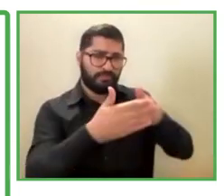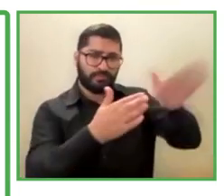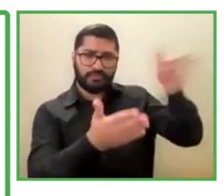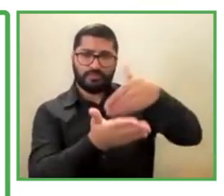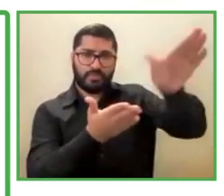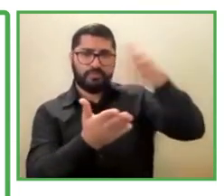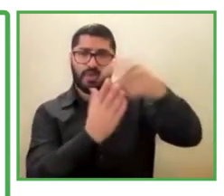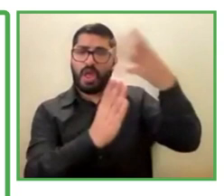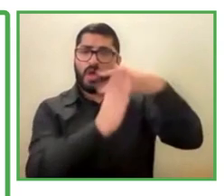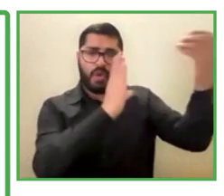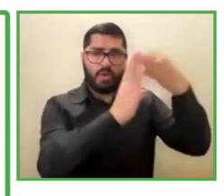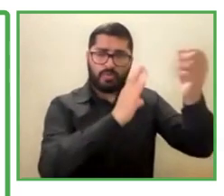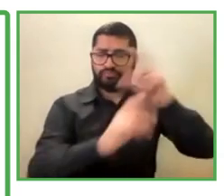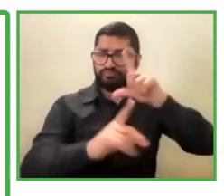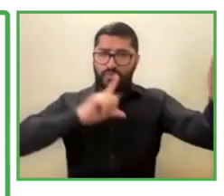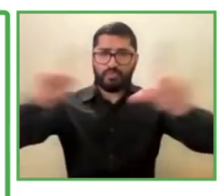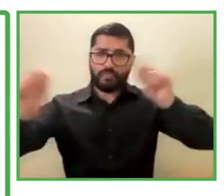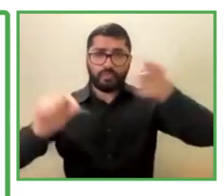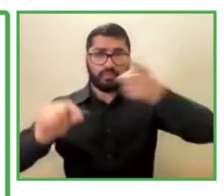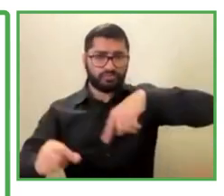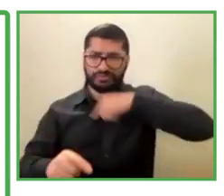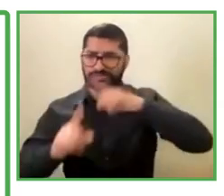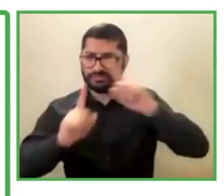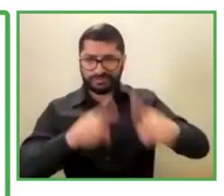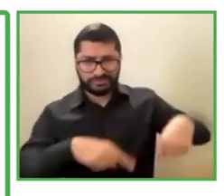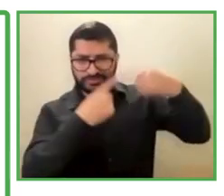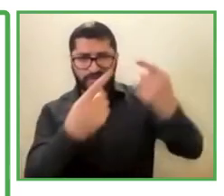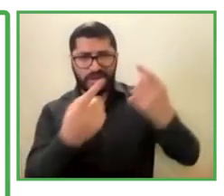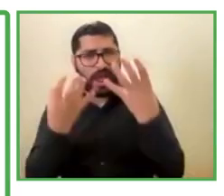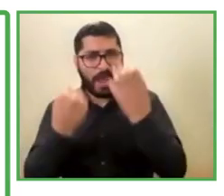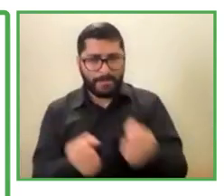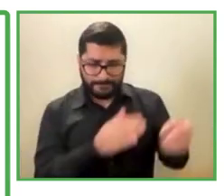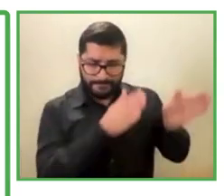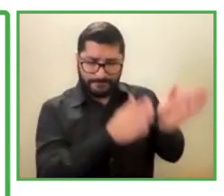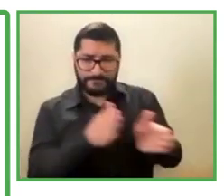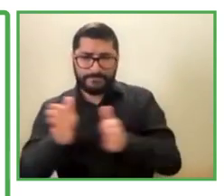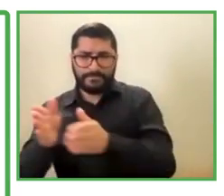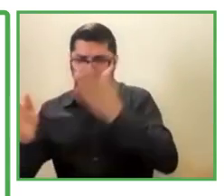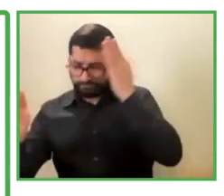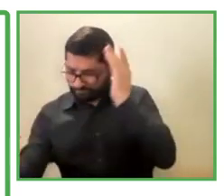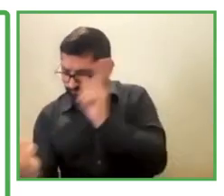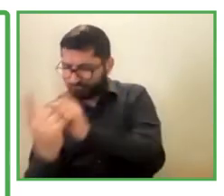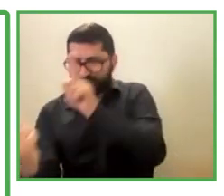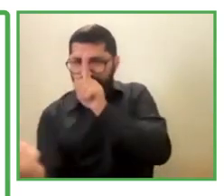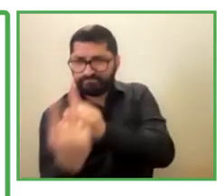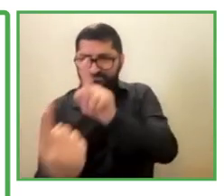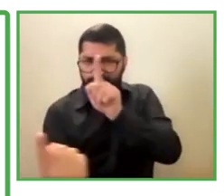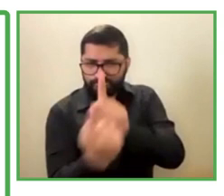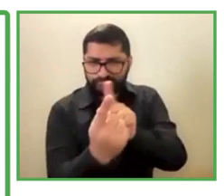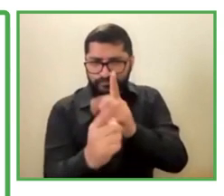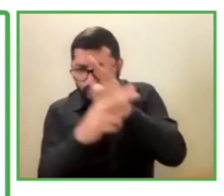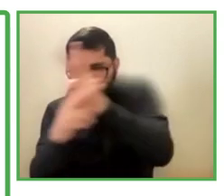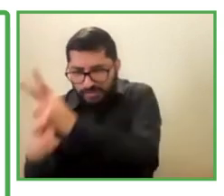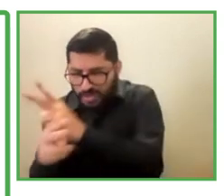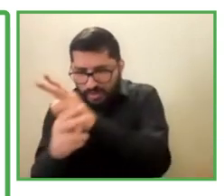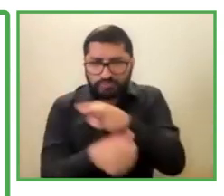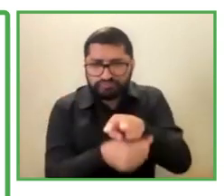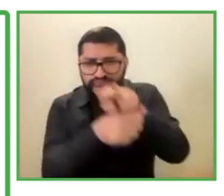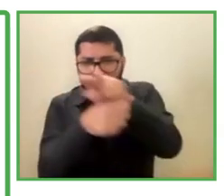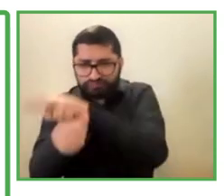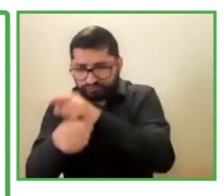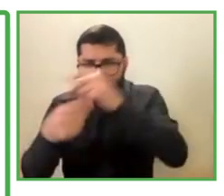When. The contract or their contract. Terminated. We provide. Assessments and